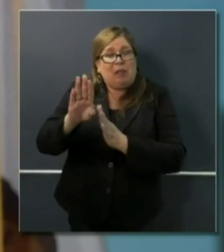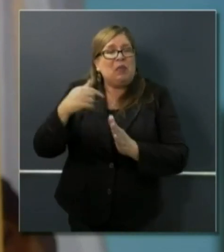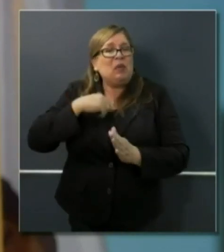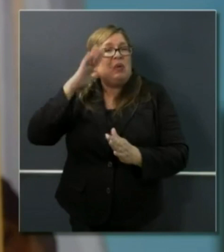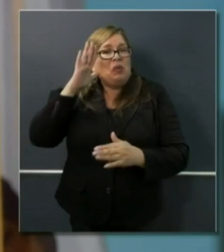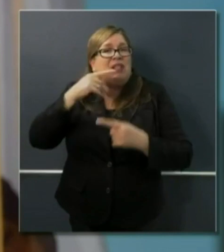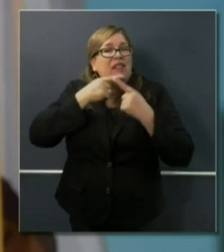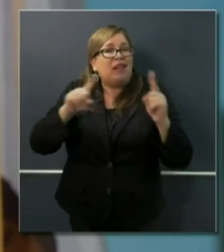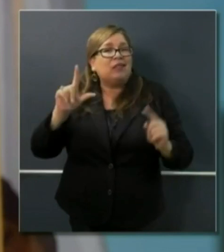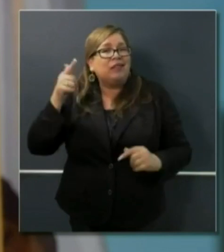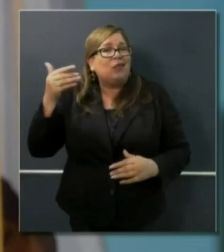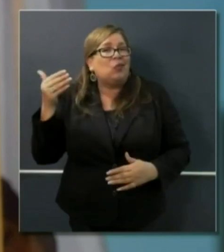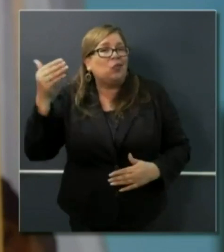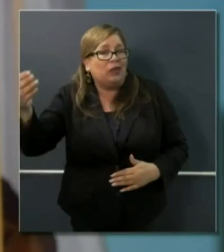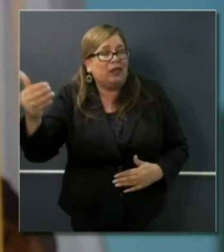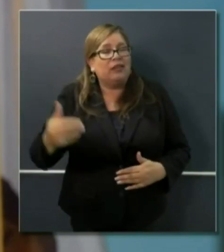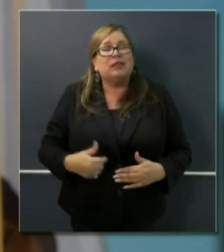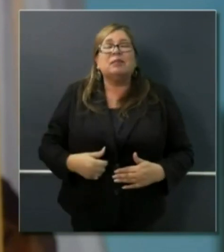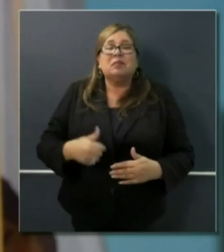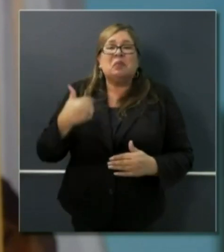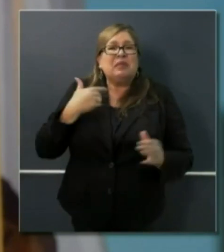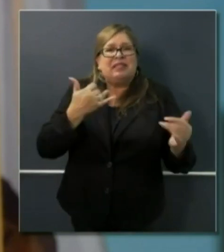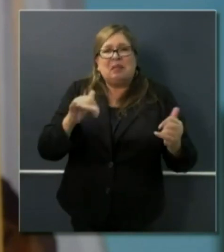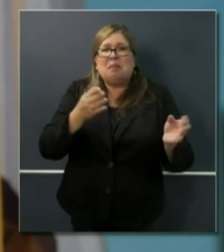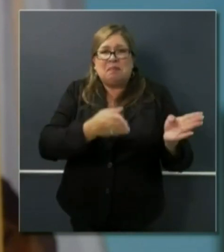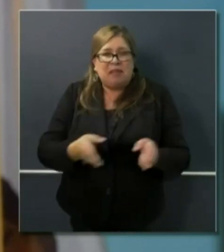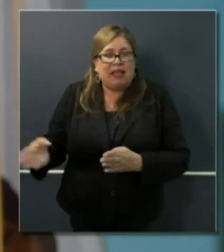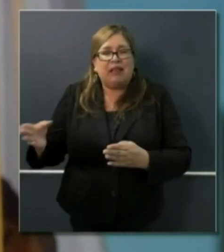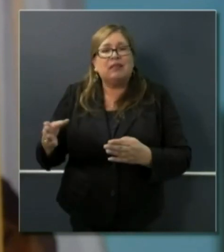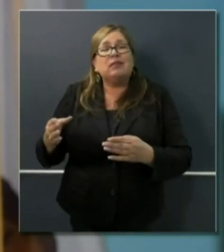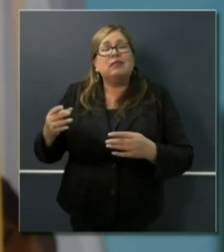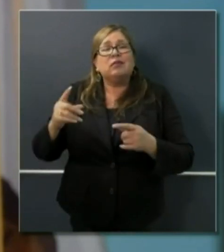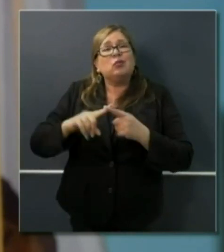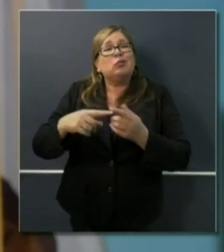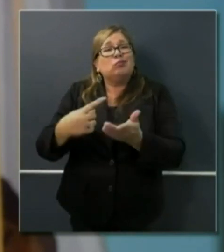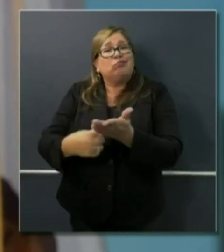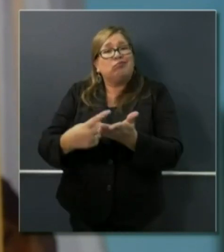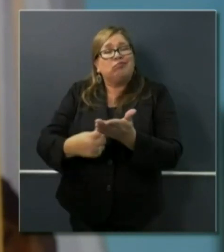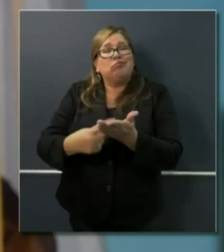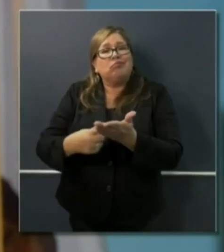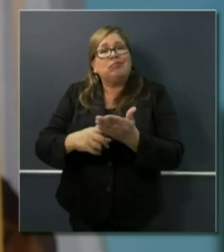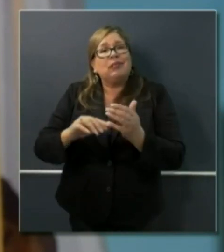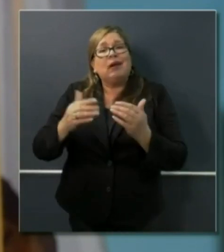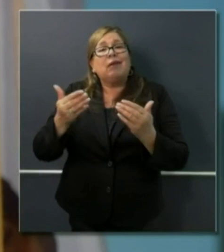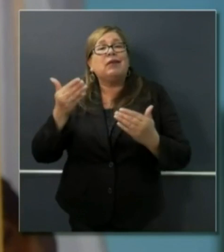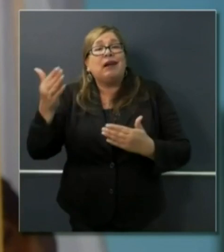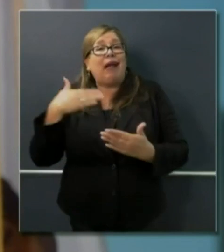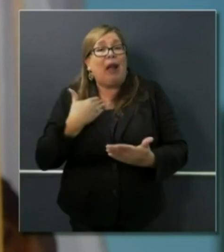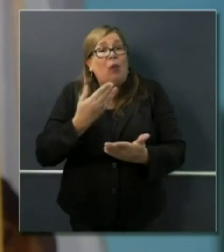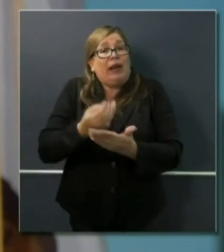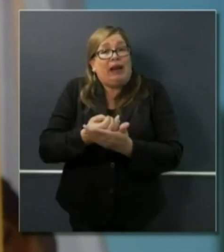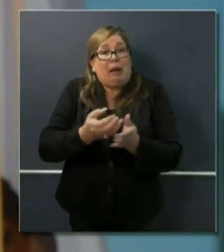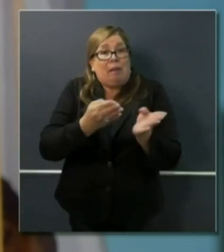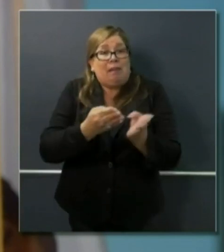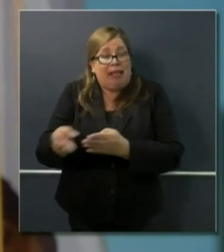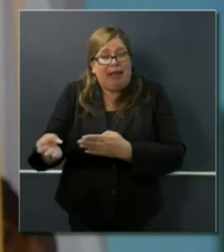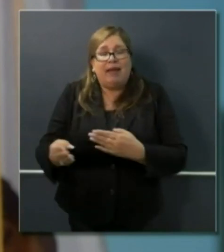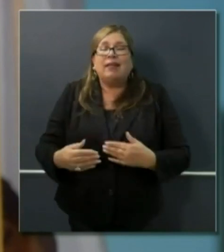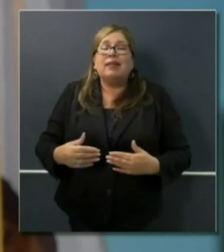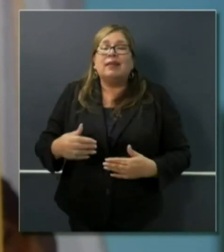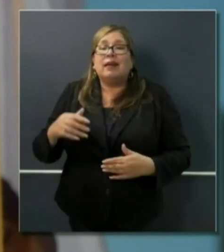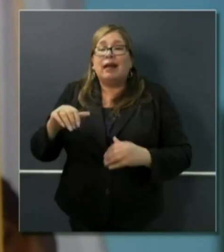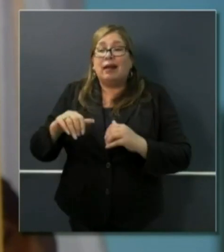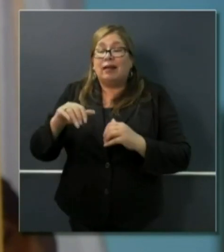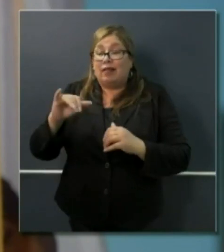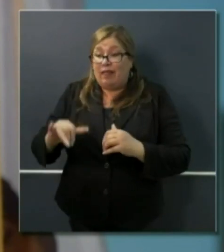We are still queued up to do just that, to supplement our efforts. It's going to take more than any one individual